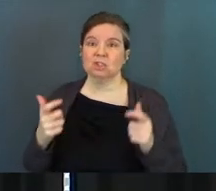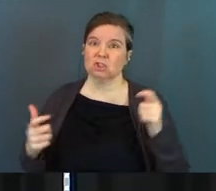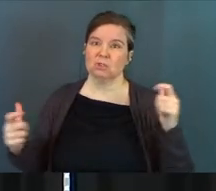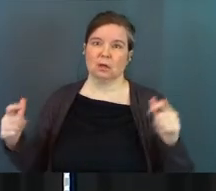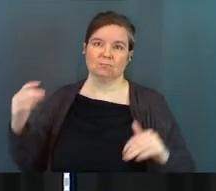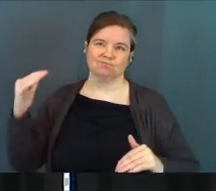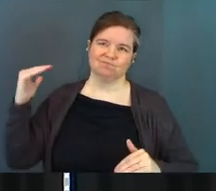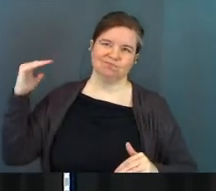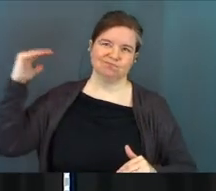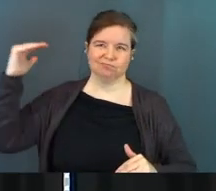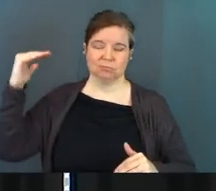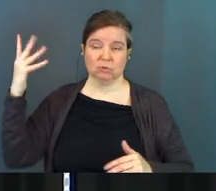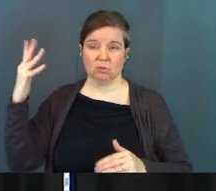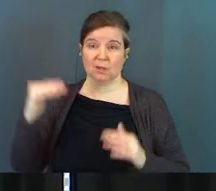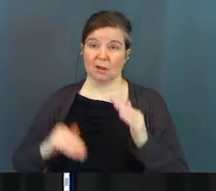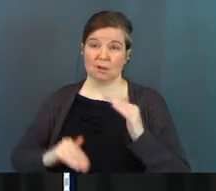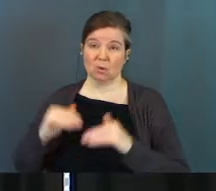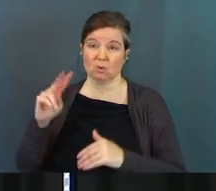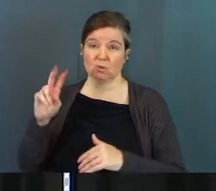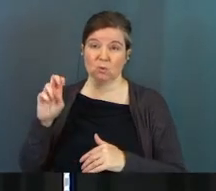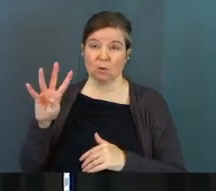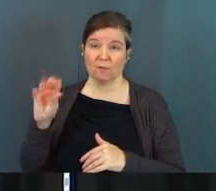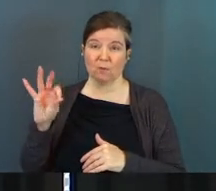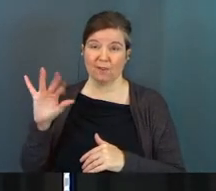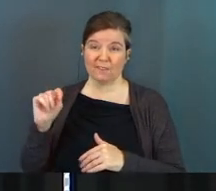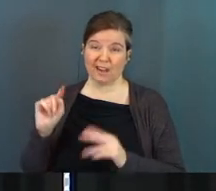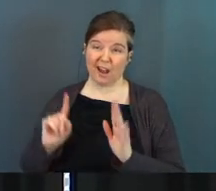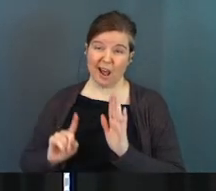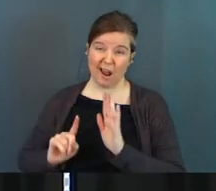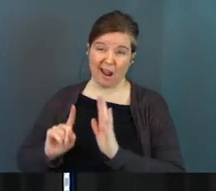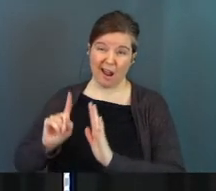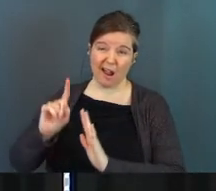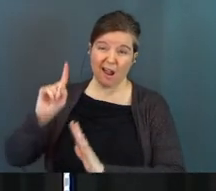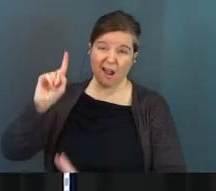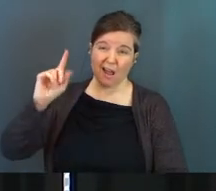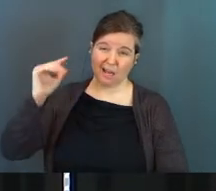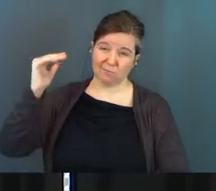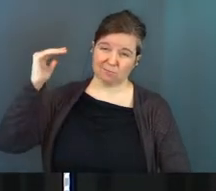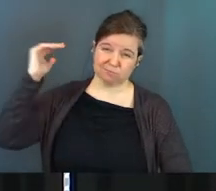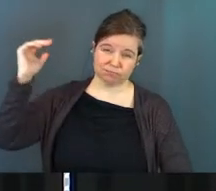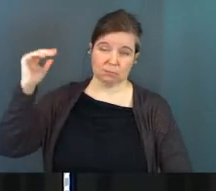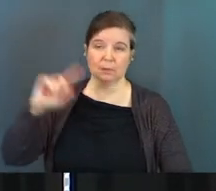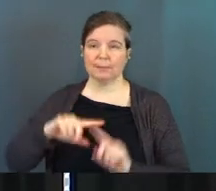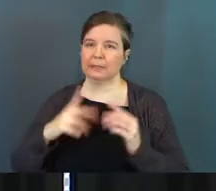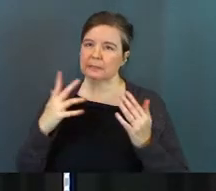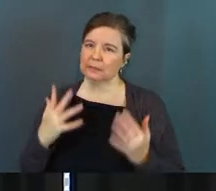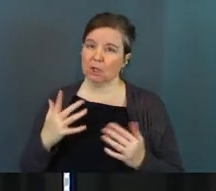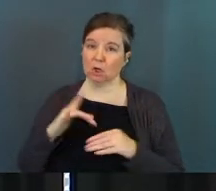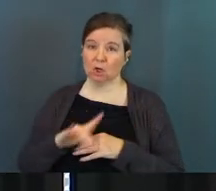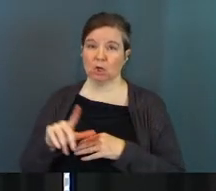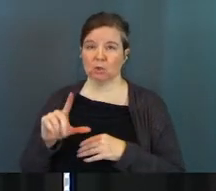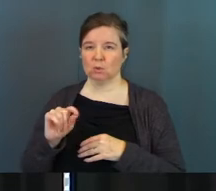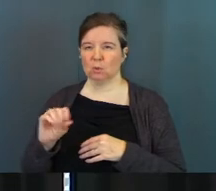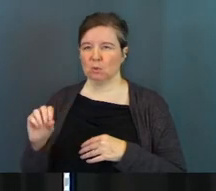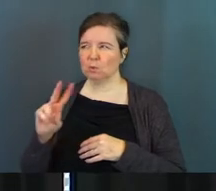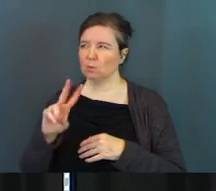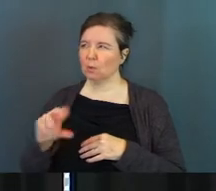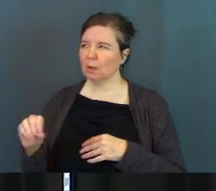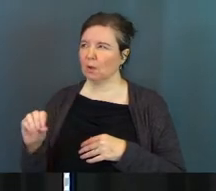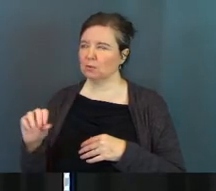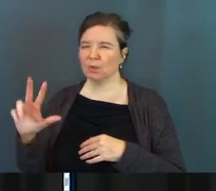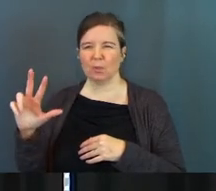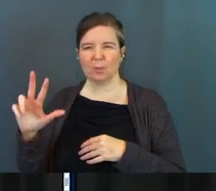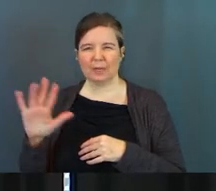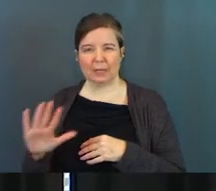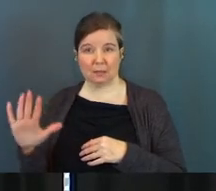ginormous tree. Again, close to 240 feet tall is where it was. Sadly, early 2000s, believe 2003